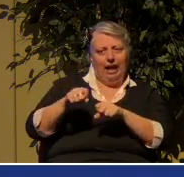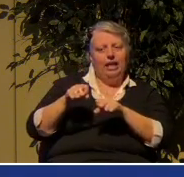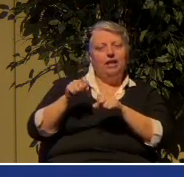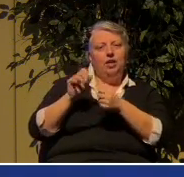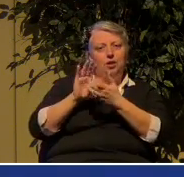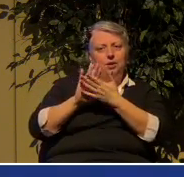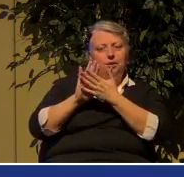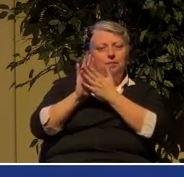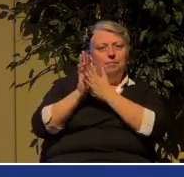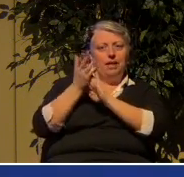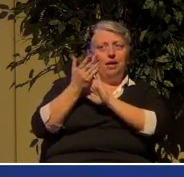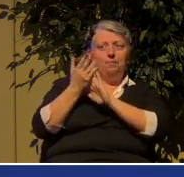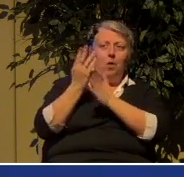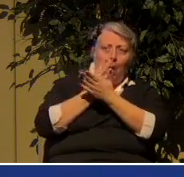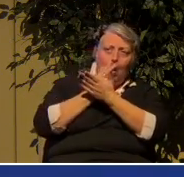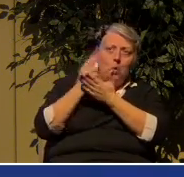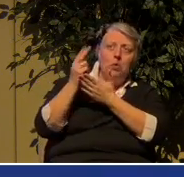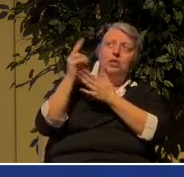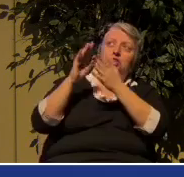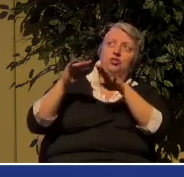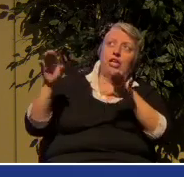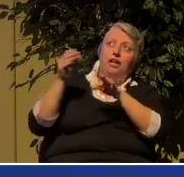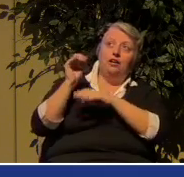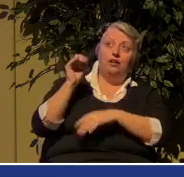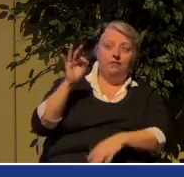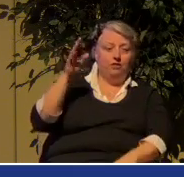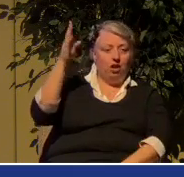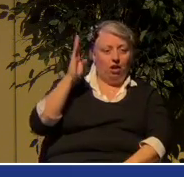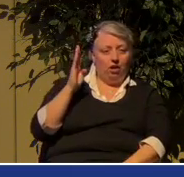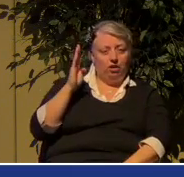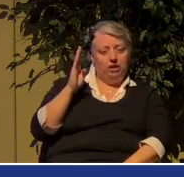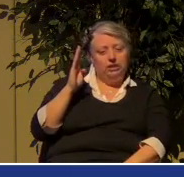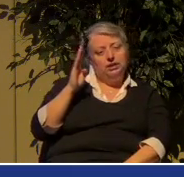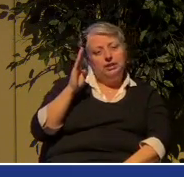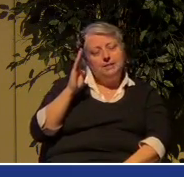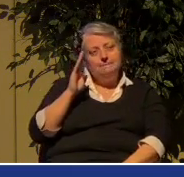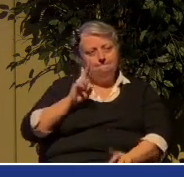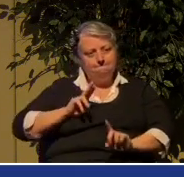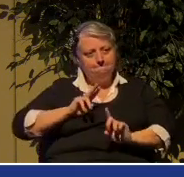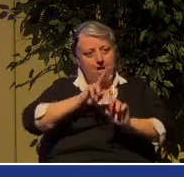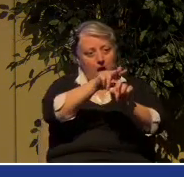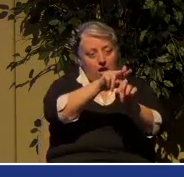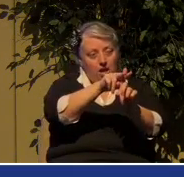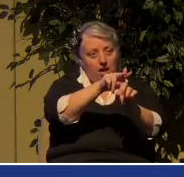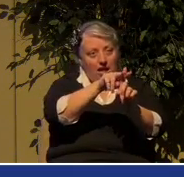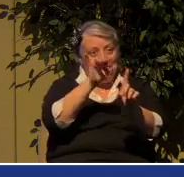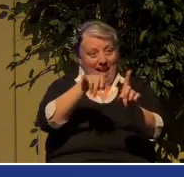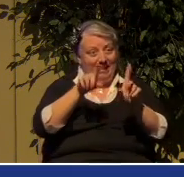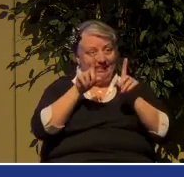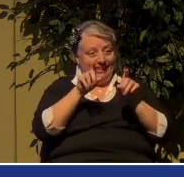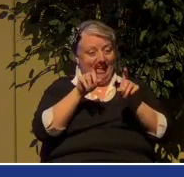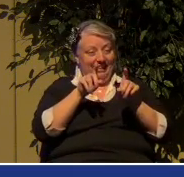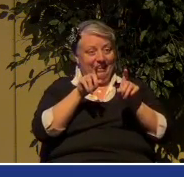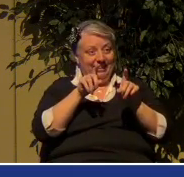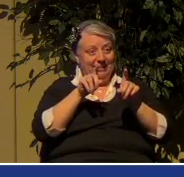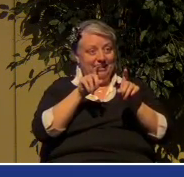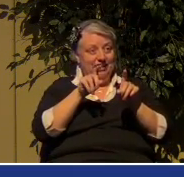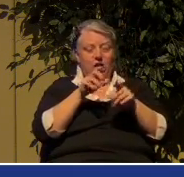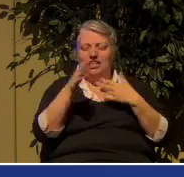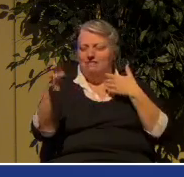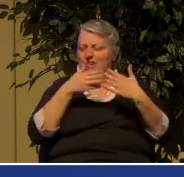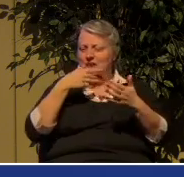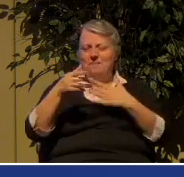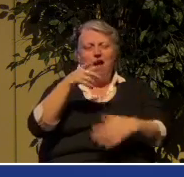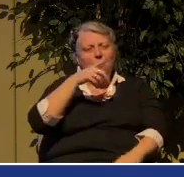the Holy children of God. You apply that test, and I don't care who the